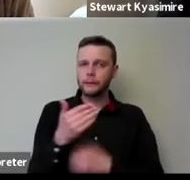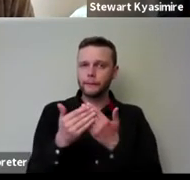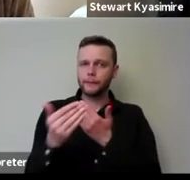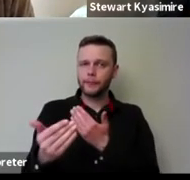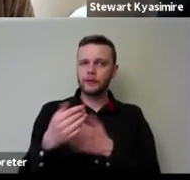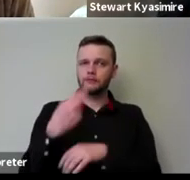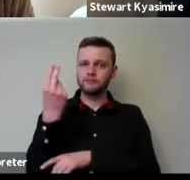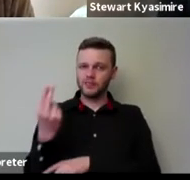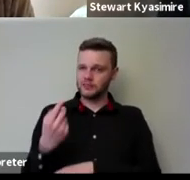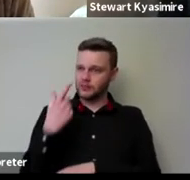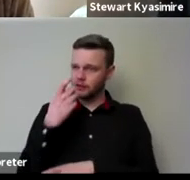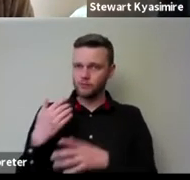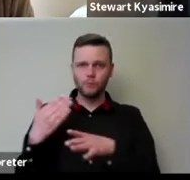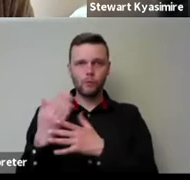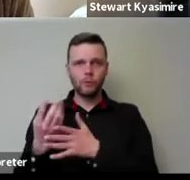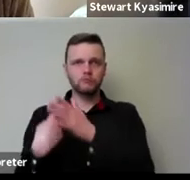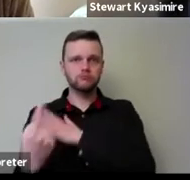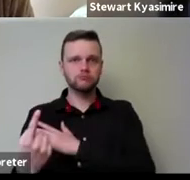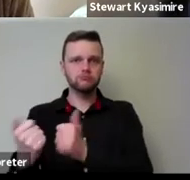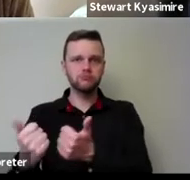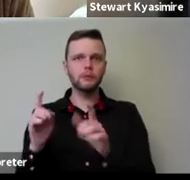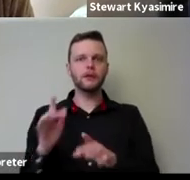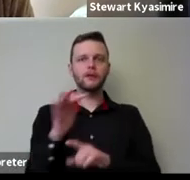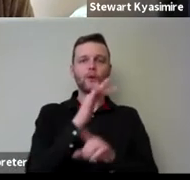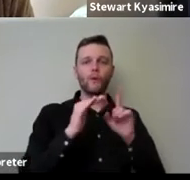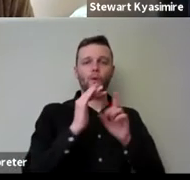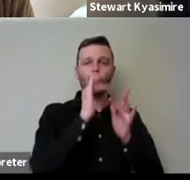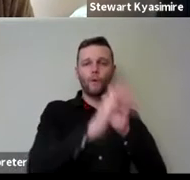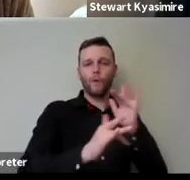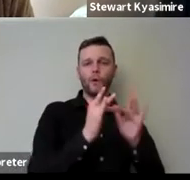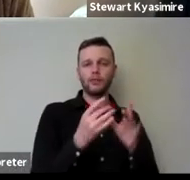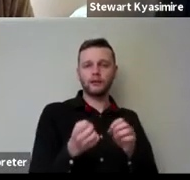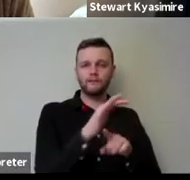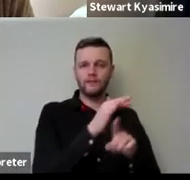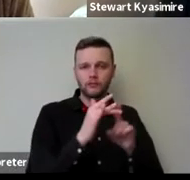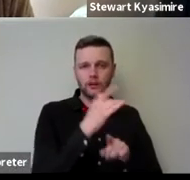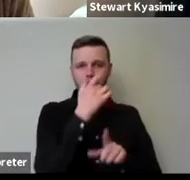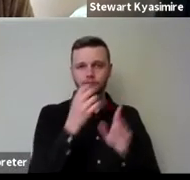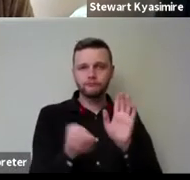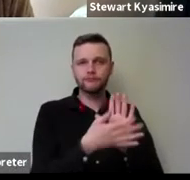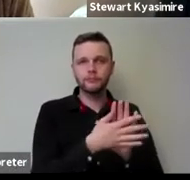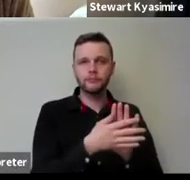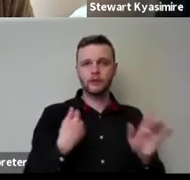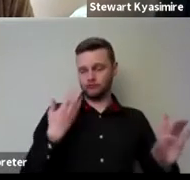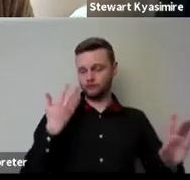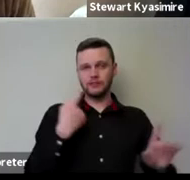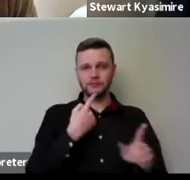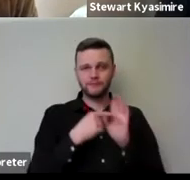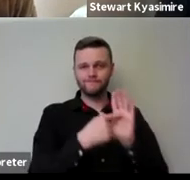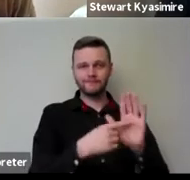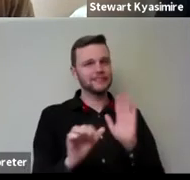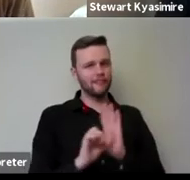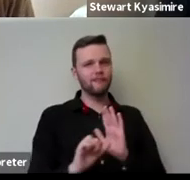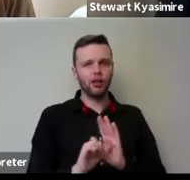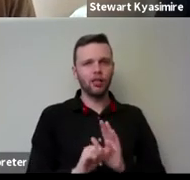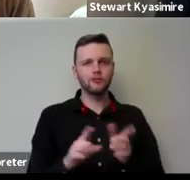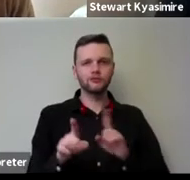operate kind of independently and one might think that an online environment facilitates that i think the last four months have proven that it's quite difficult um to